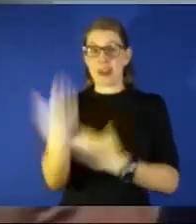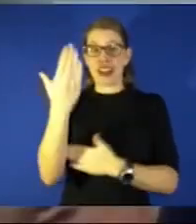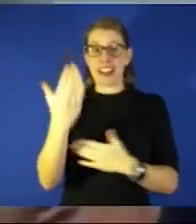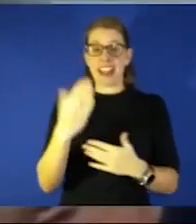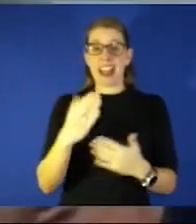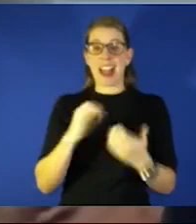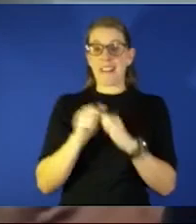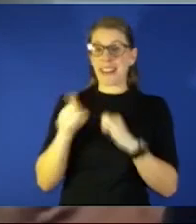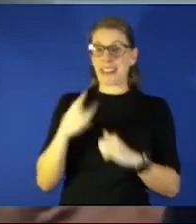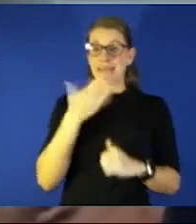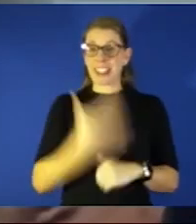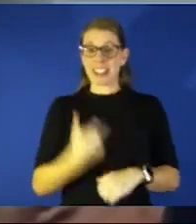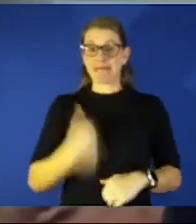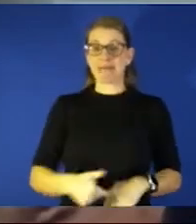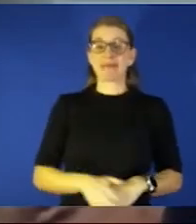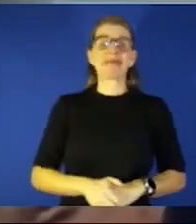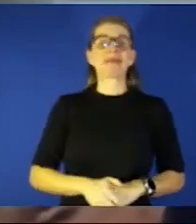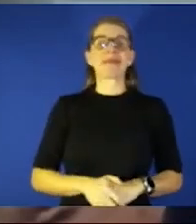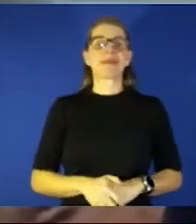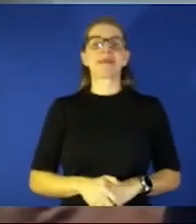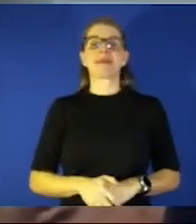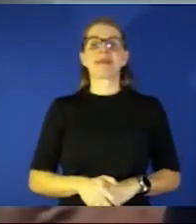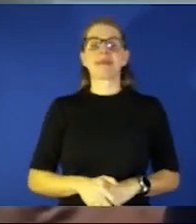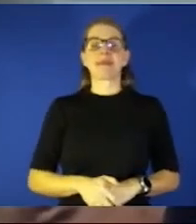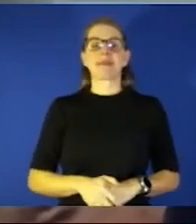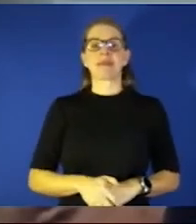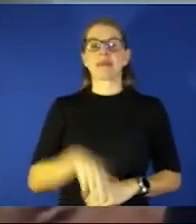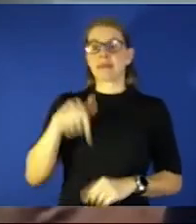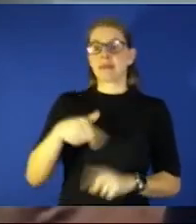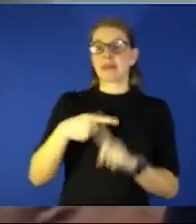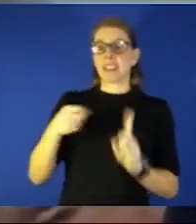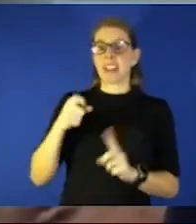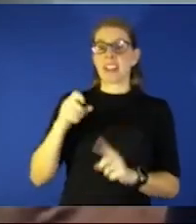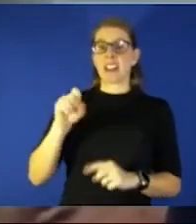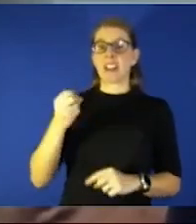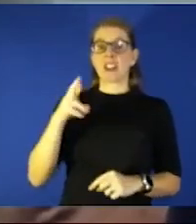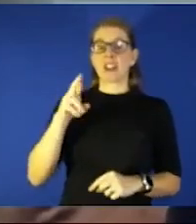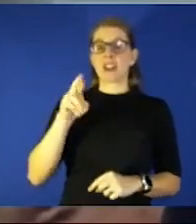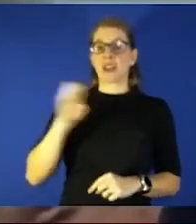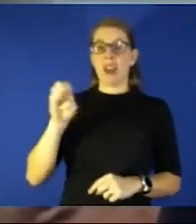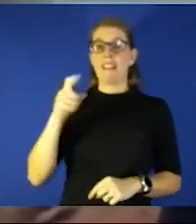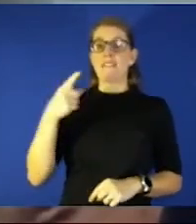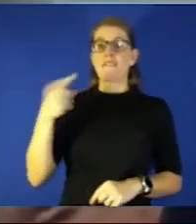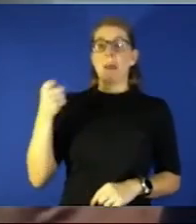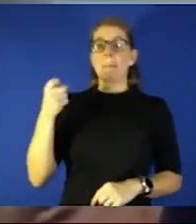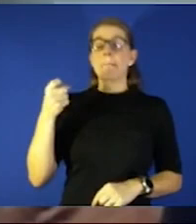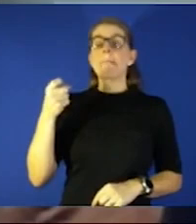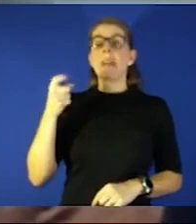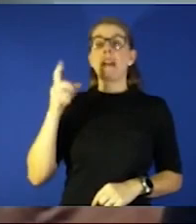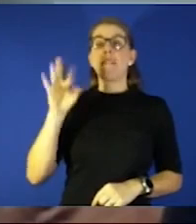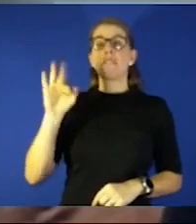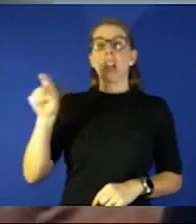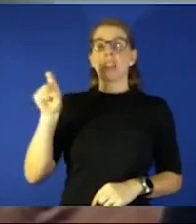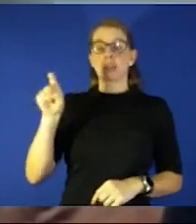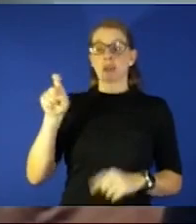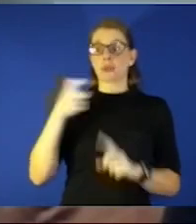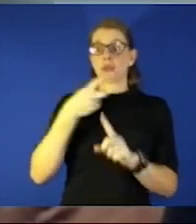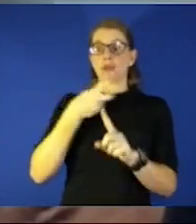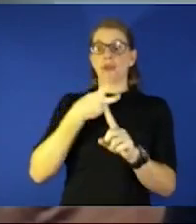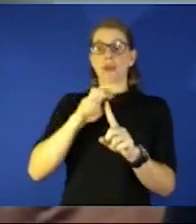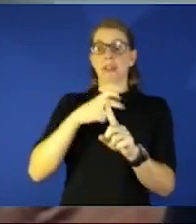good okay so this is from Sheree over at Fox what transmission rates and